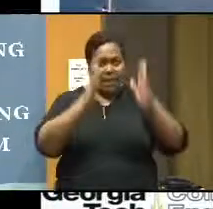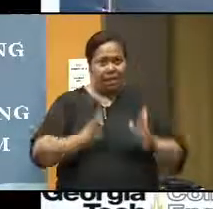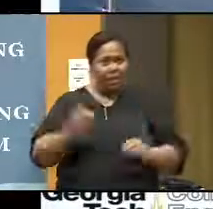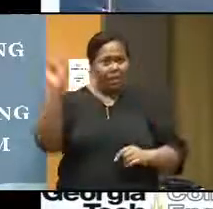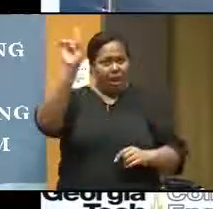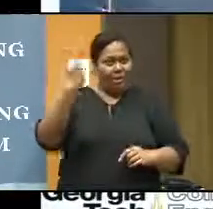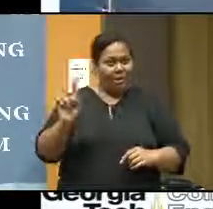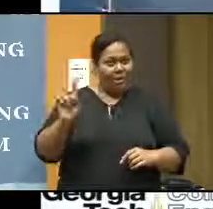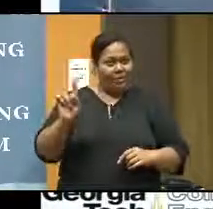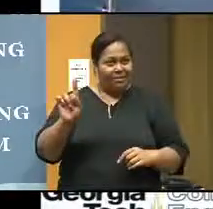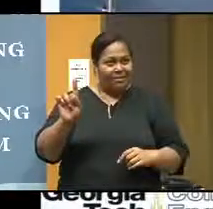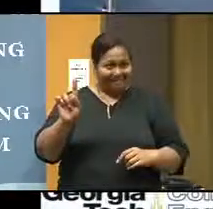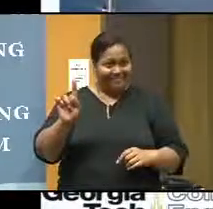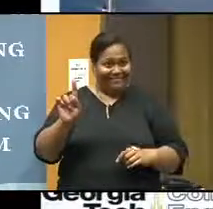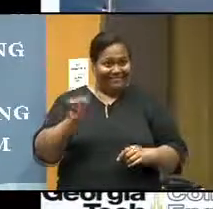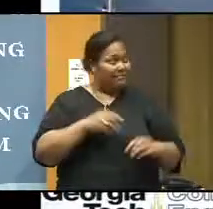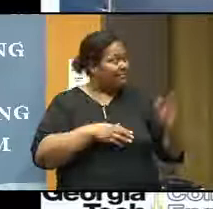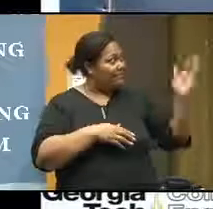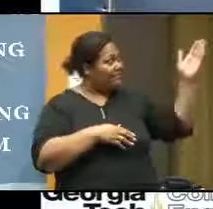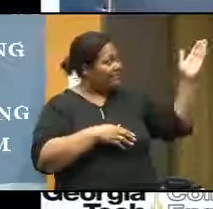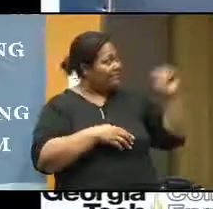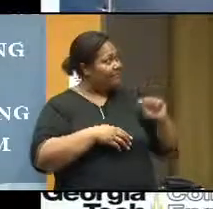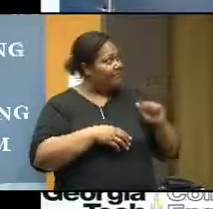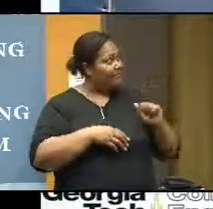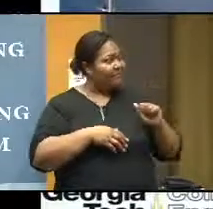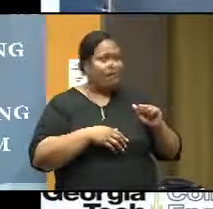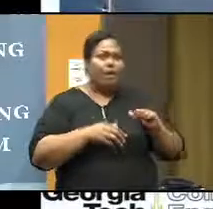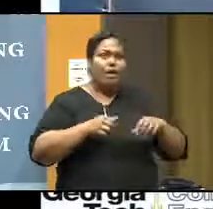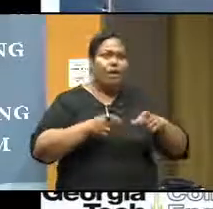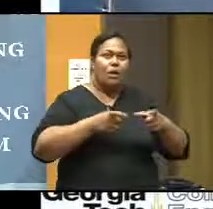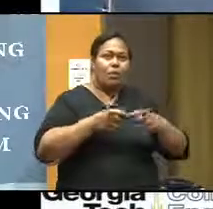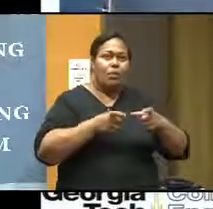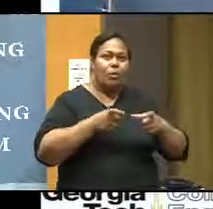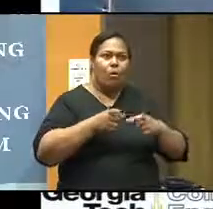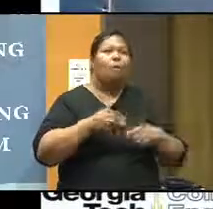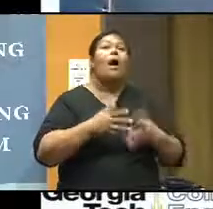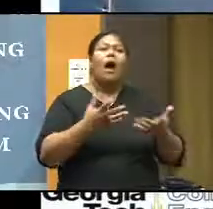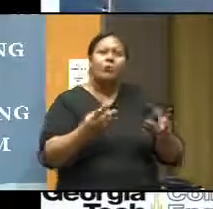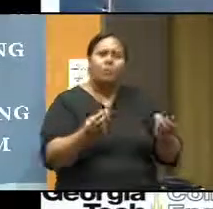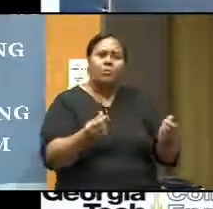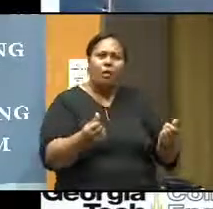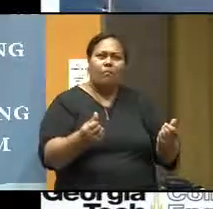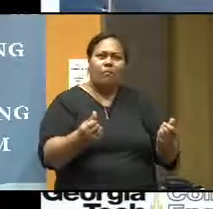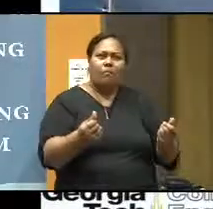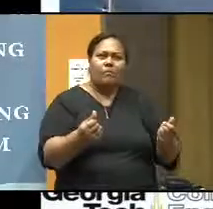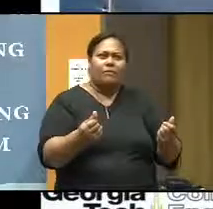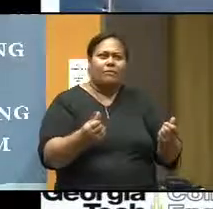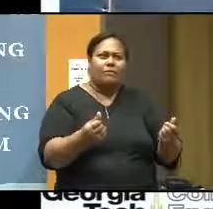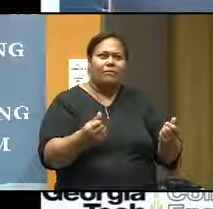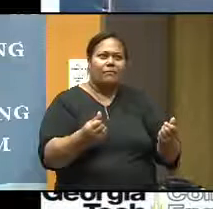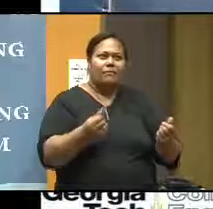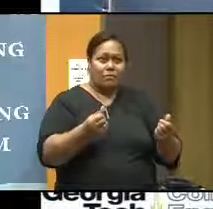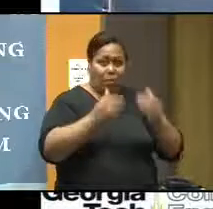give a problem that, well, there is a threat to the buildings from the lightnings, and then how can we solve it? Okay. So,